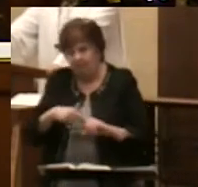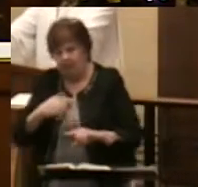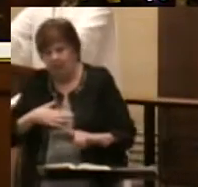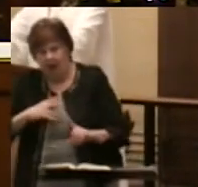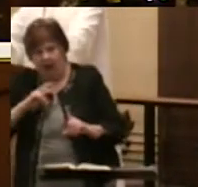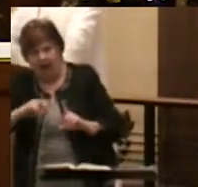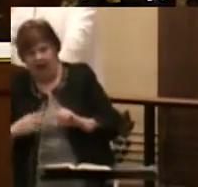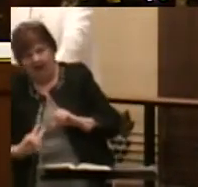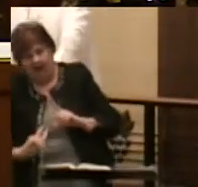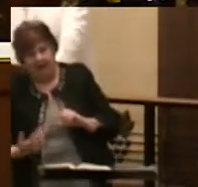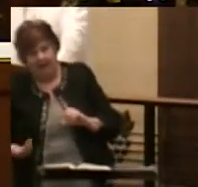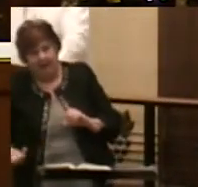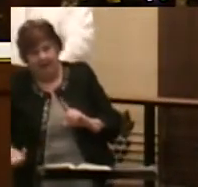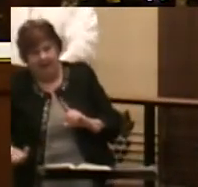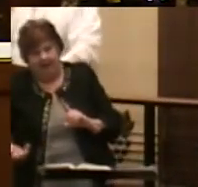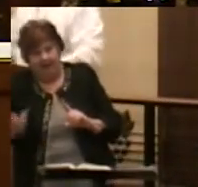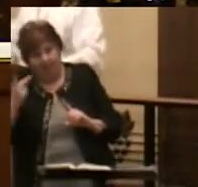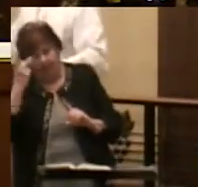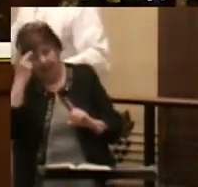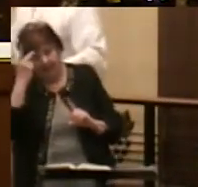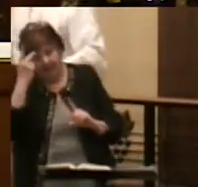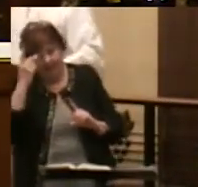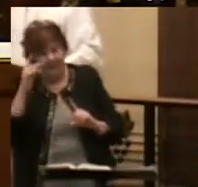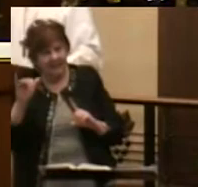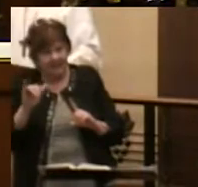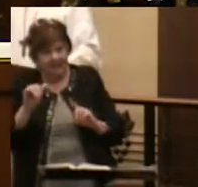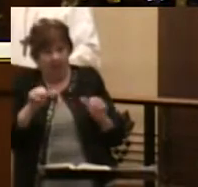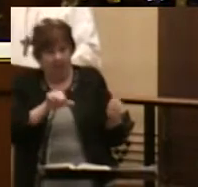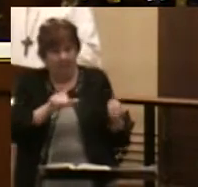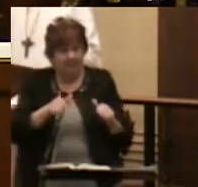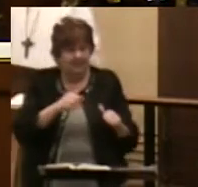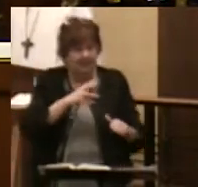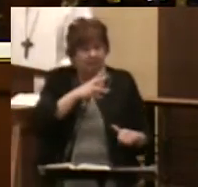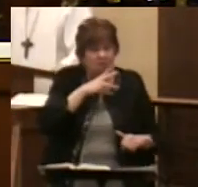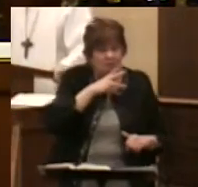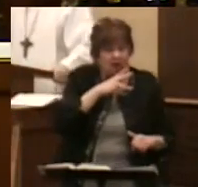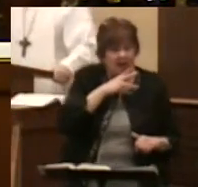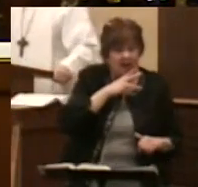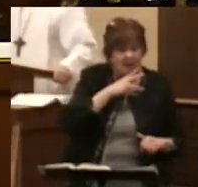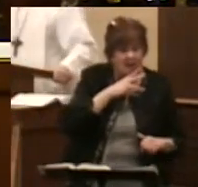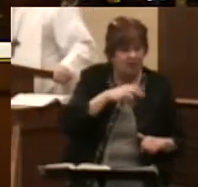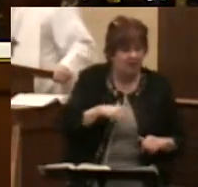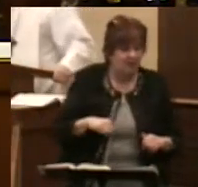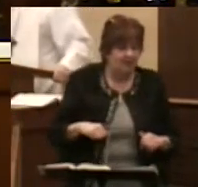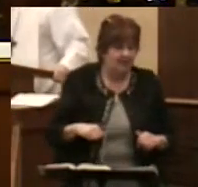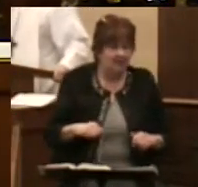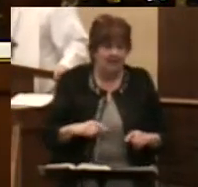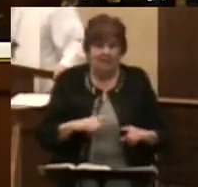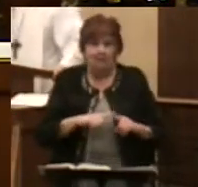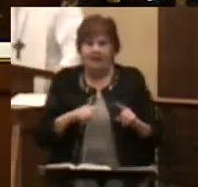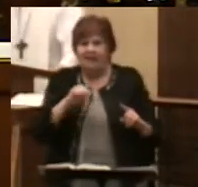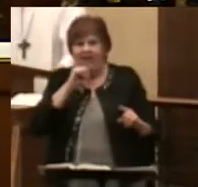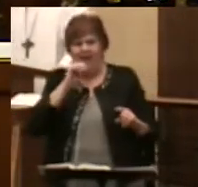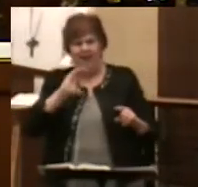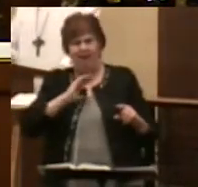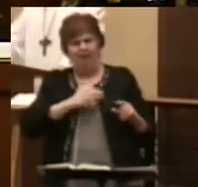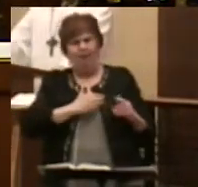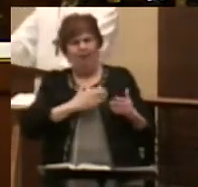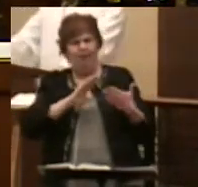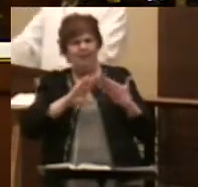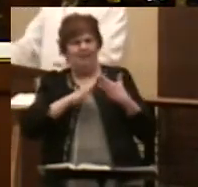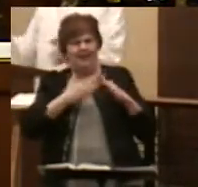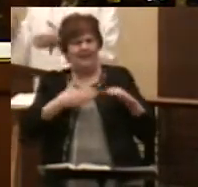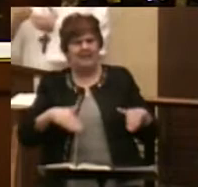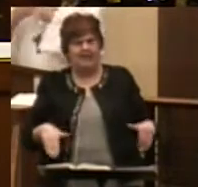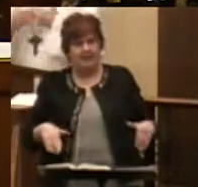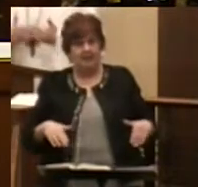Politics is at best like a baptism of water like John's baptism but it is not our peace. When it